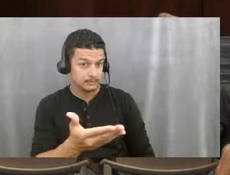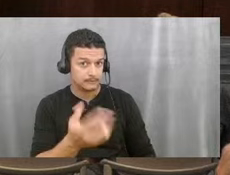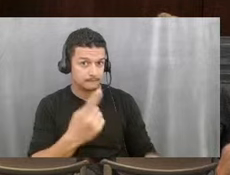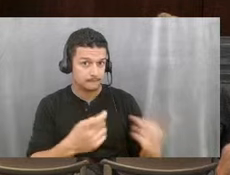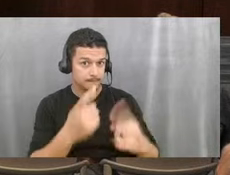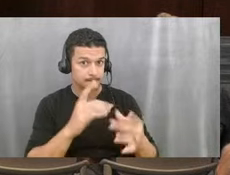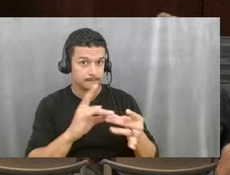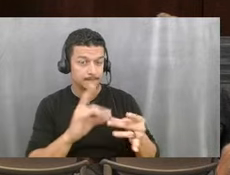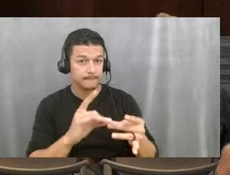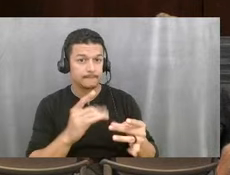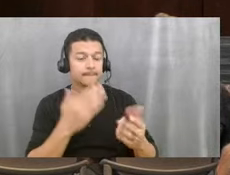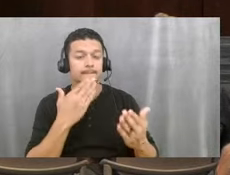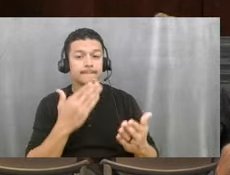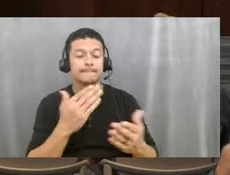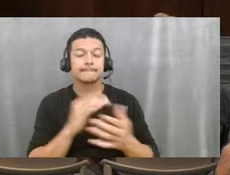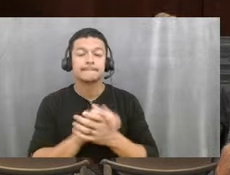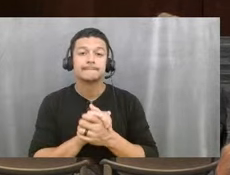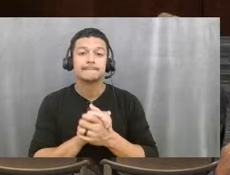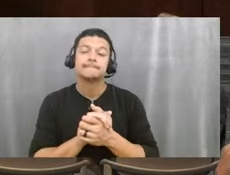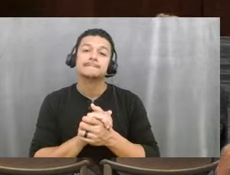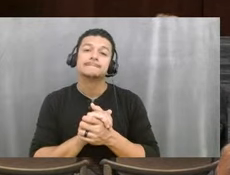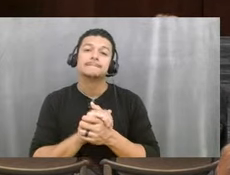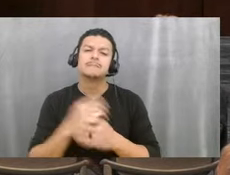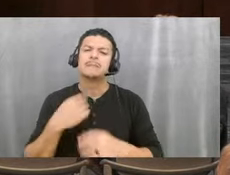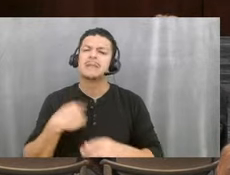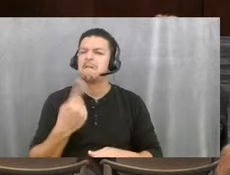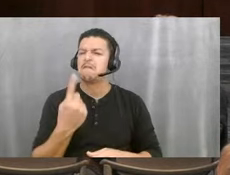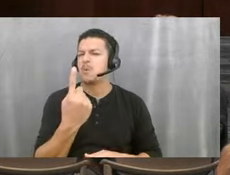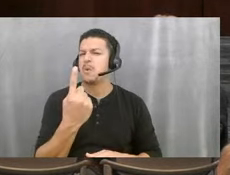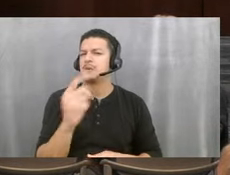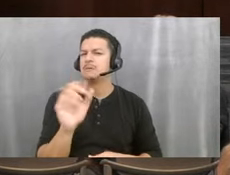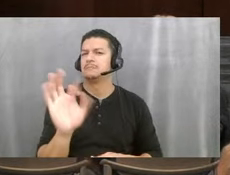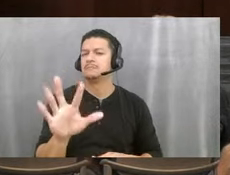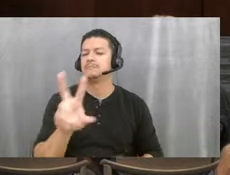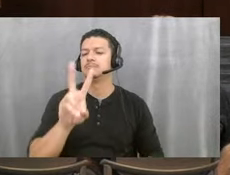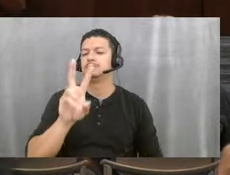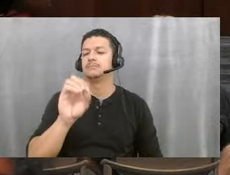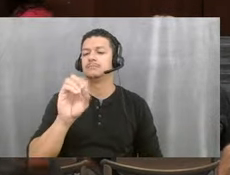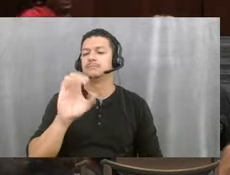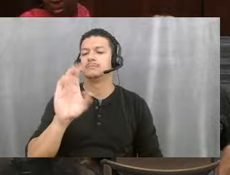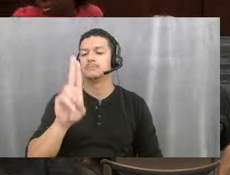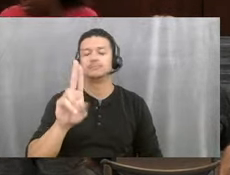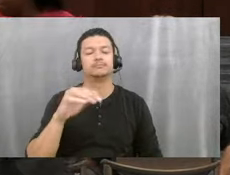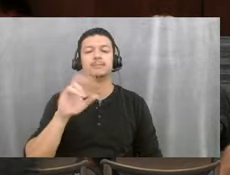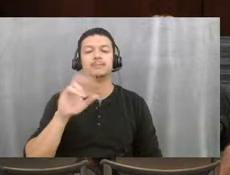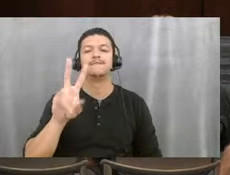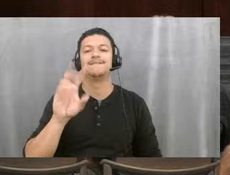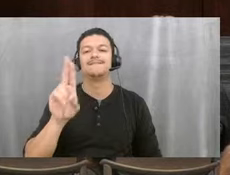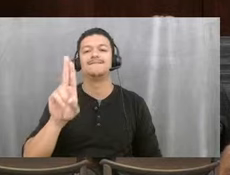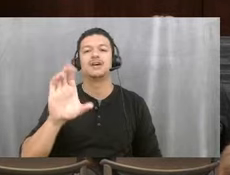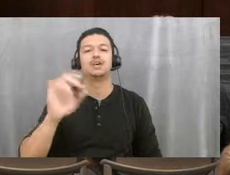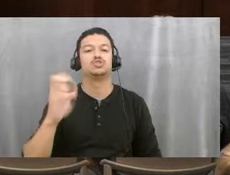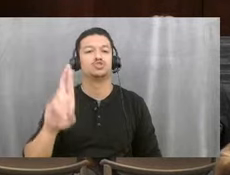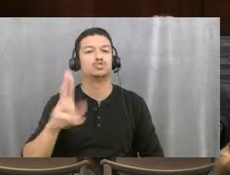Thank you. Thank you, Erica. I do have just one on the voucher program. Do you know how many students have utilized